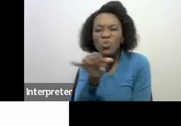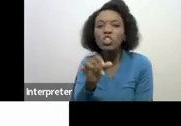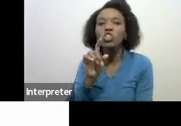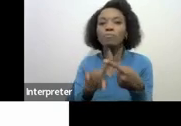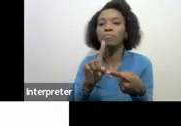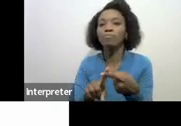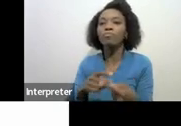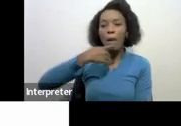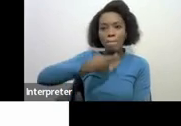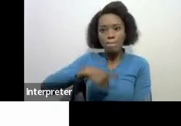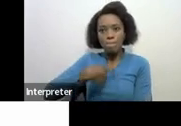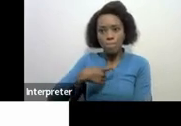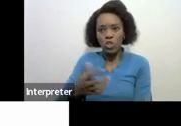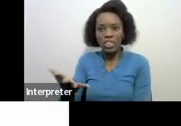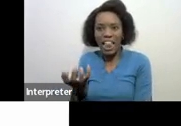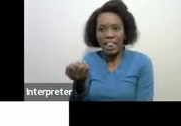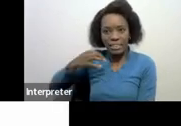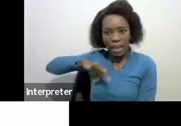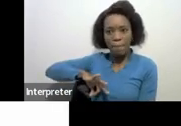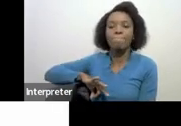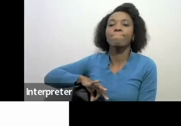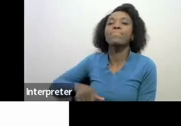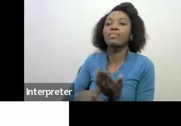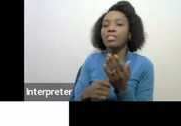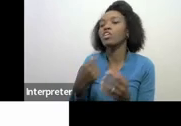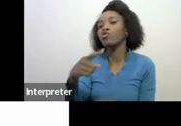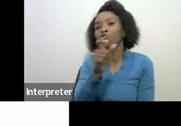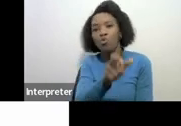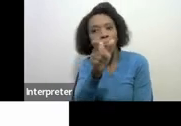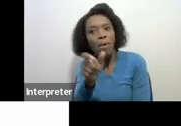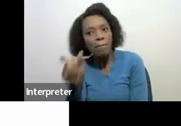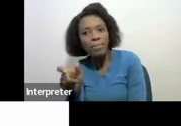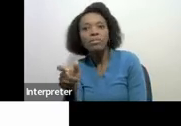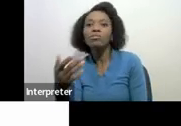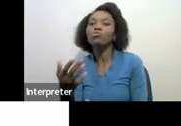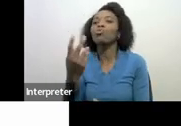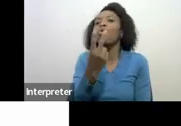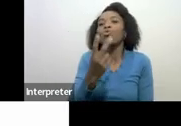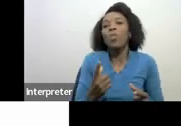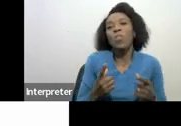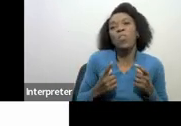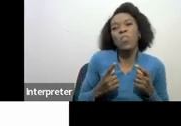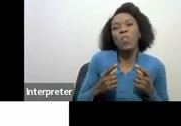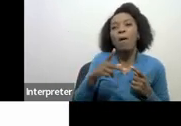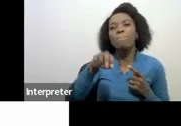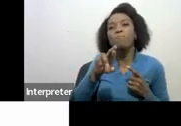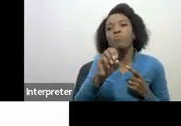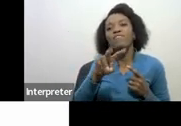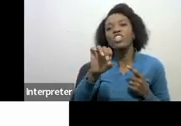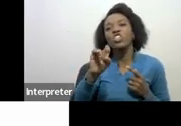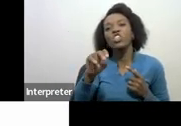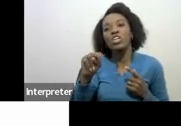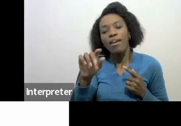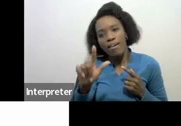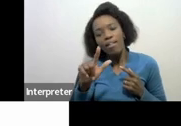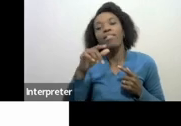for individuals that would also include provisional taxes my colleague Nanila was explaining company income